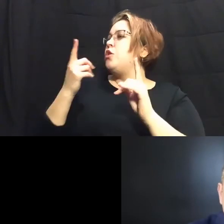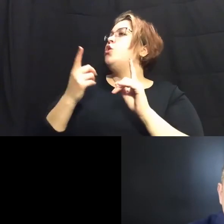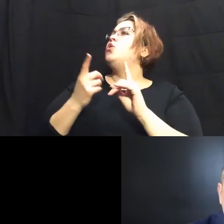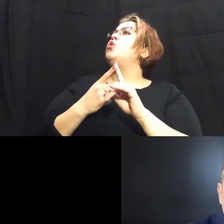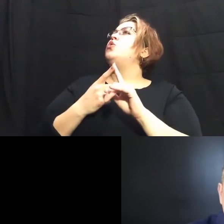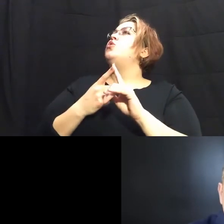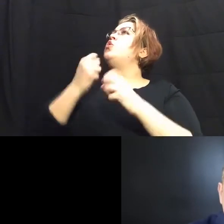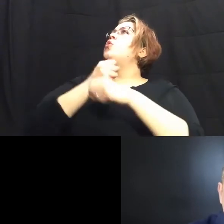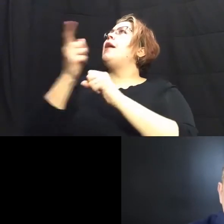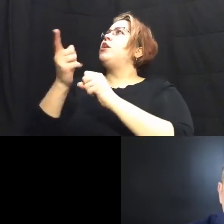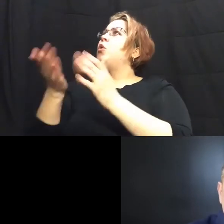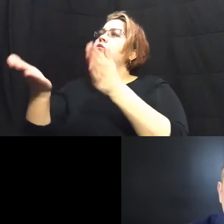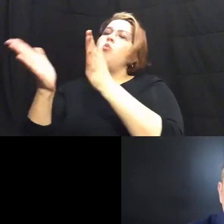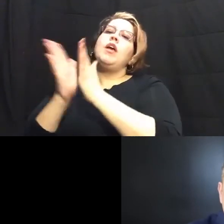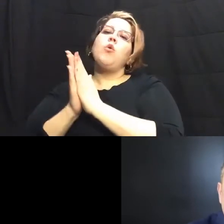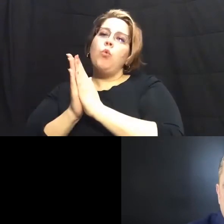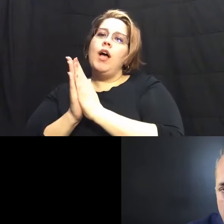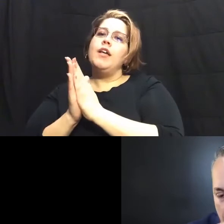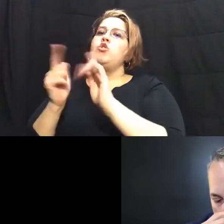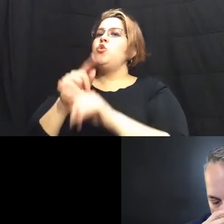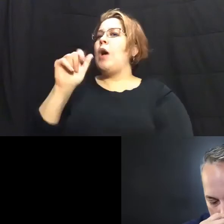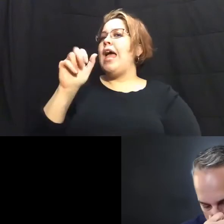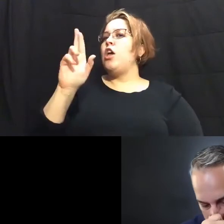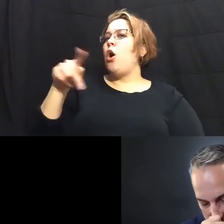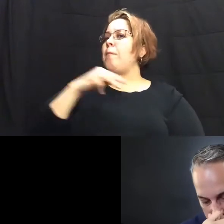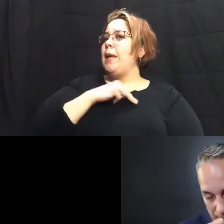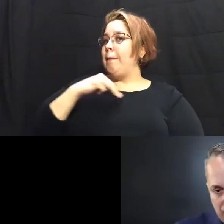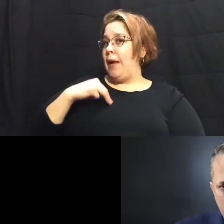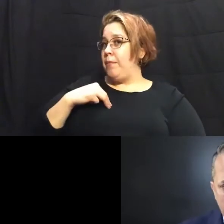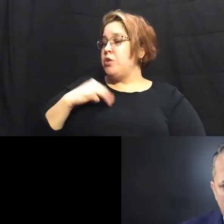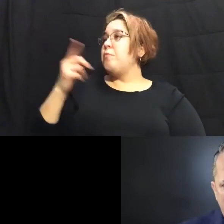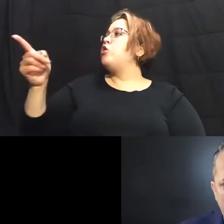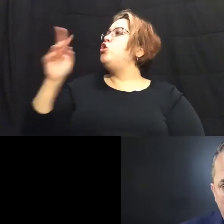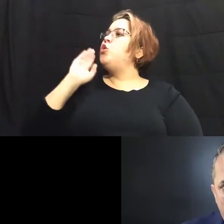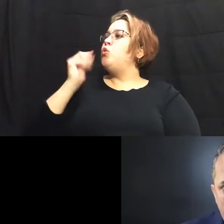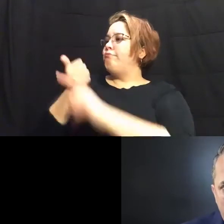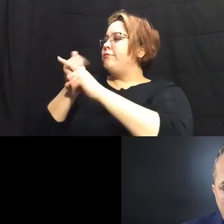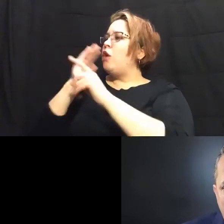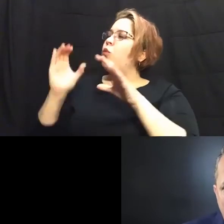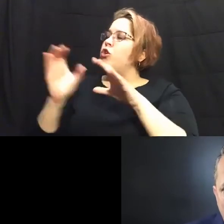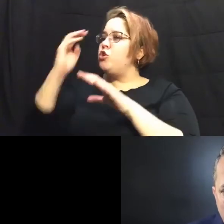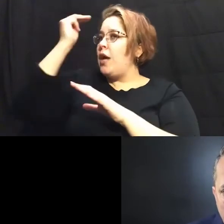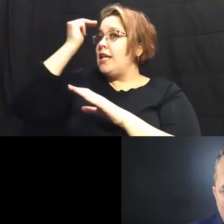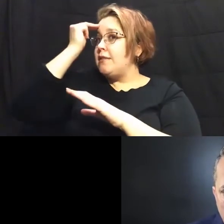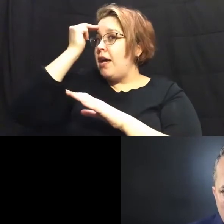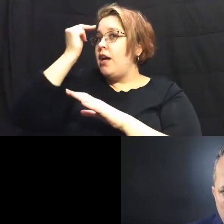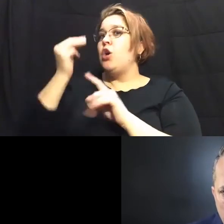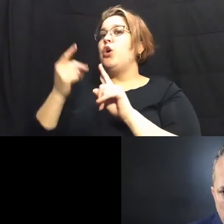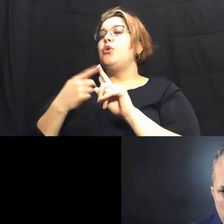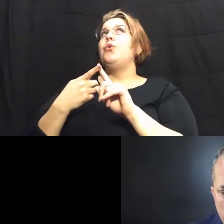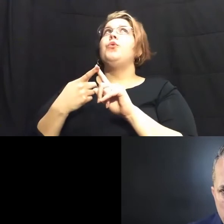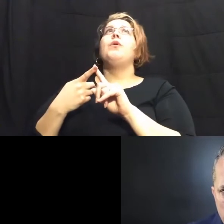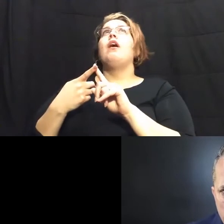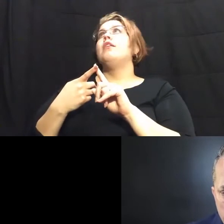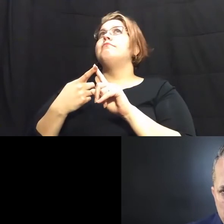your plea to um aarp members about what you would do as mayor um to make